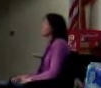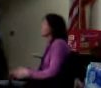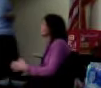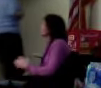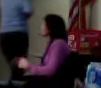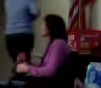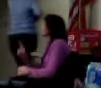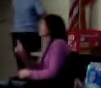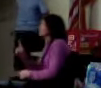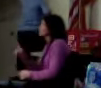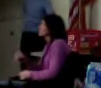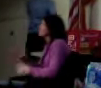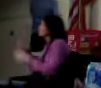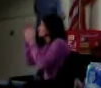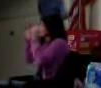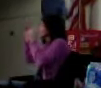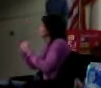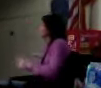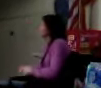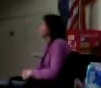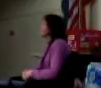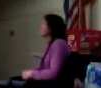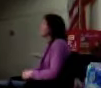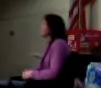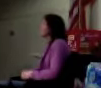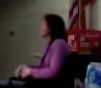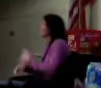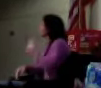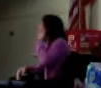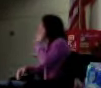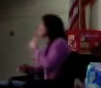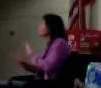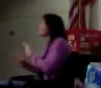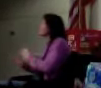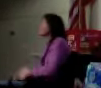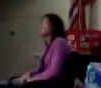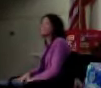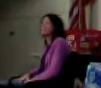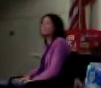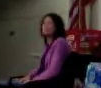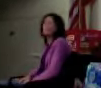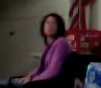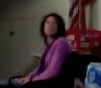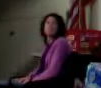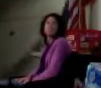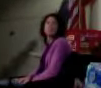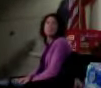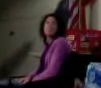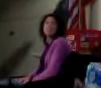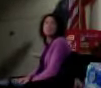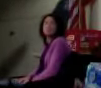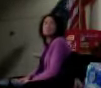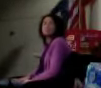doesn't matter where I teach. The phone rings. The phone rings. The phone rings. to the lawnmower. You know, there's always something.